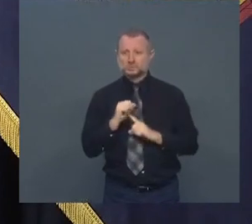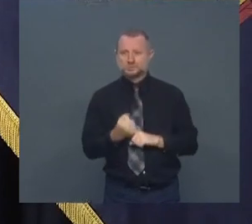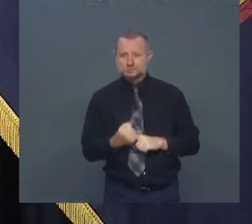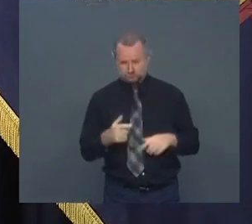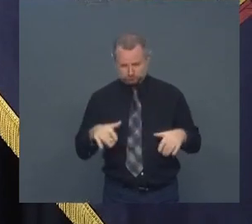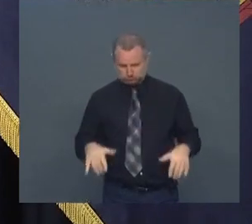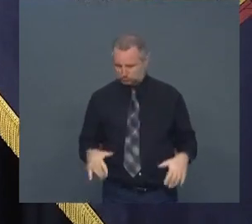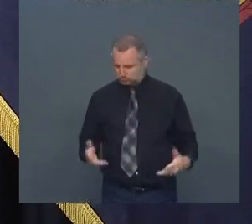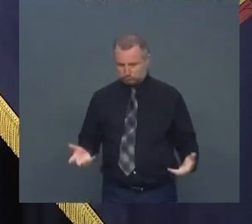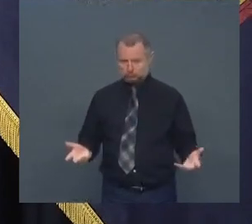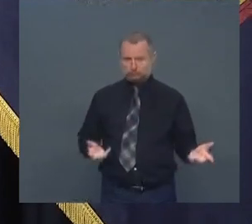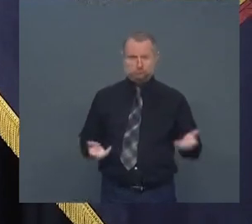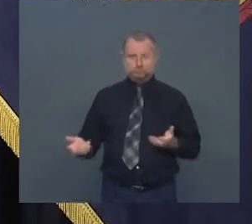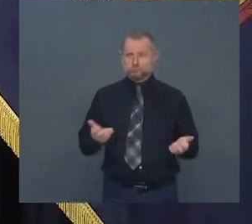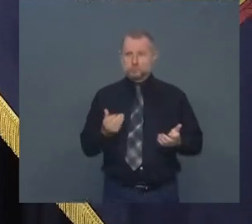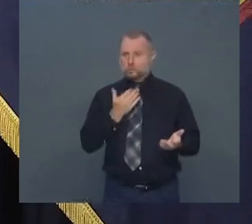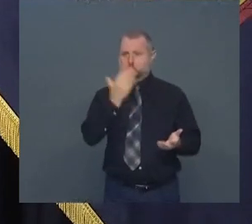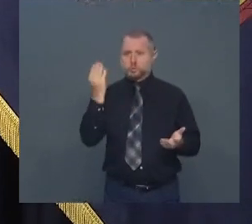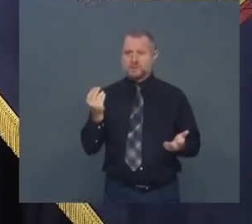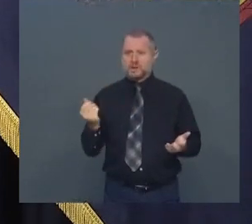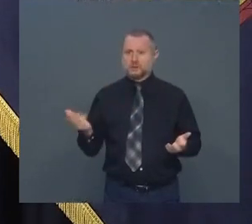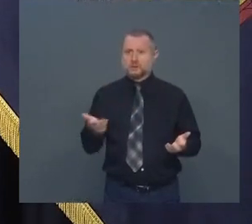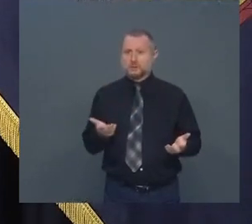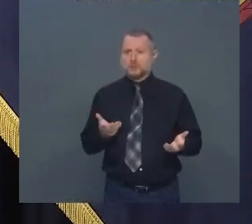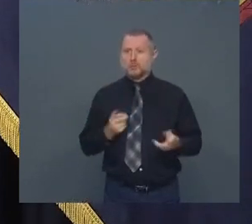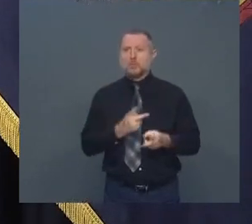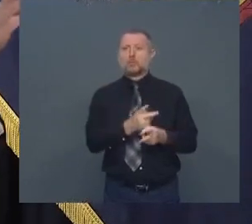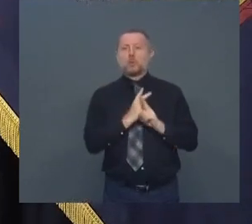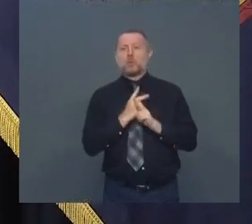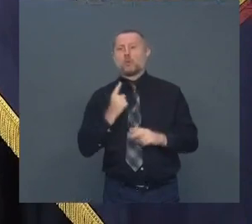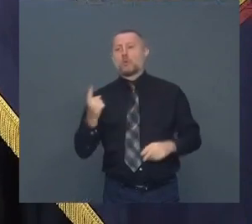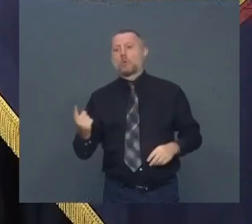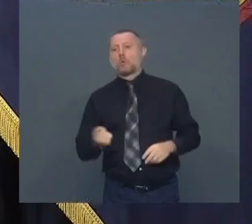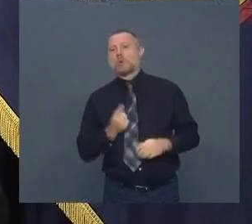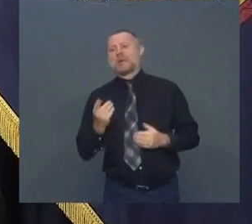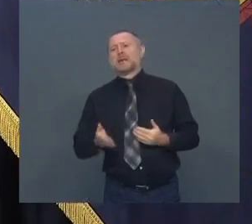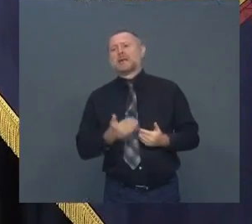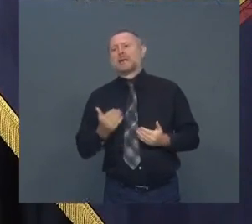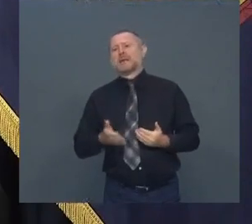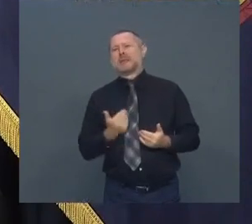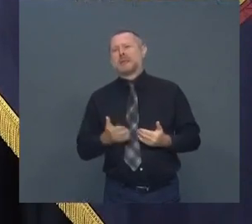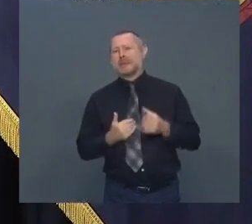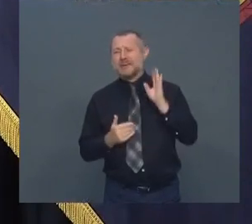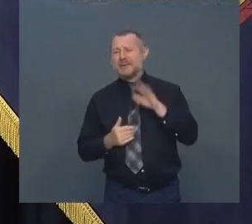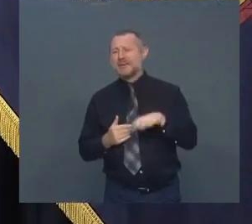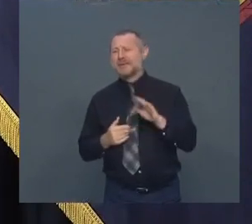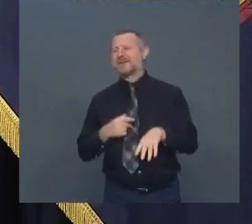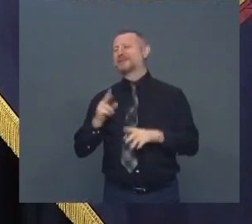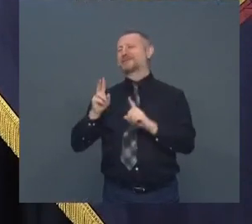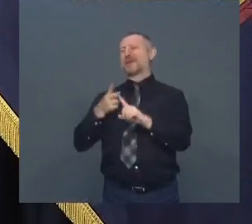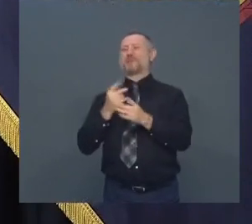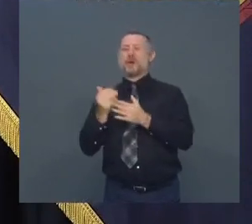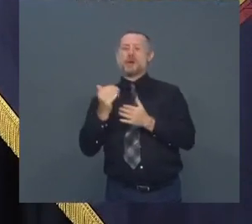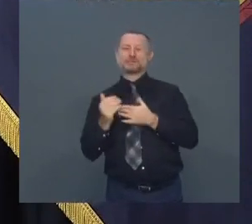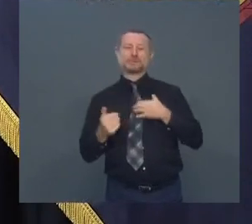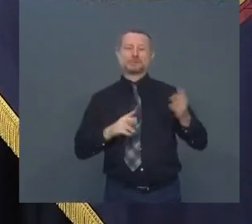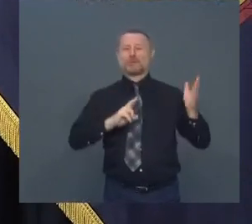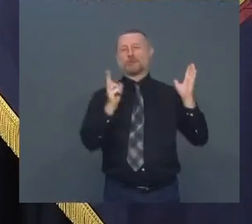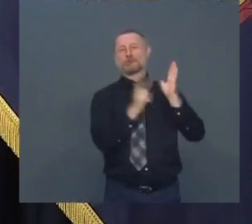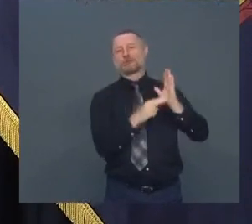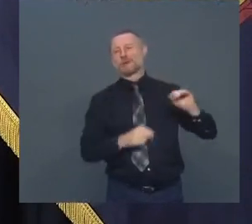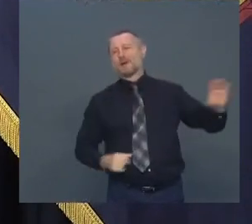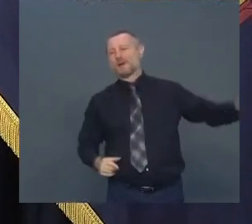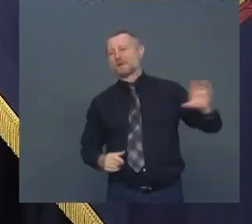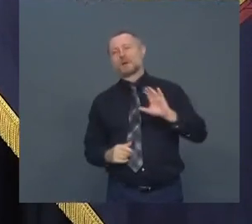You know, the borrowing is always easy. Yeah, I'm going to take a second mortgage. Yeah. But they're going to